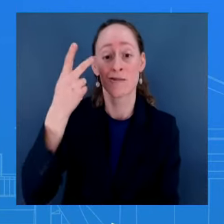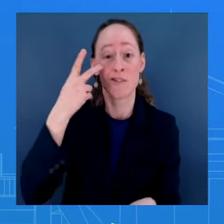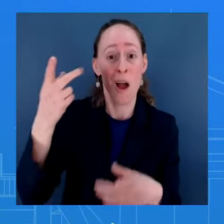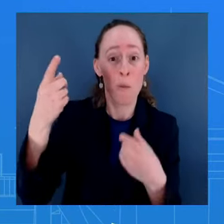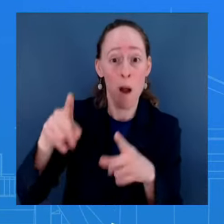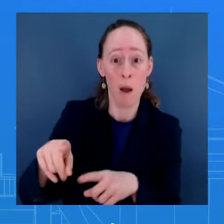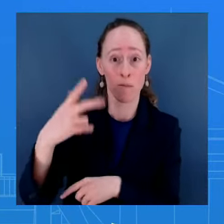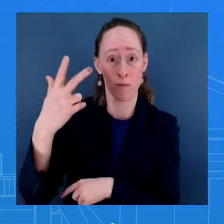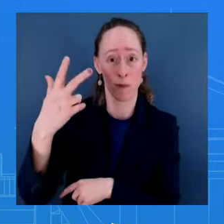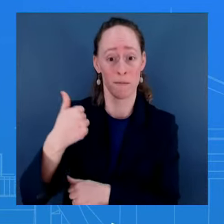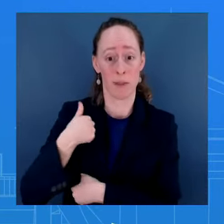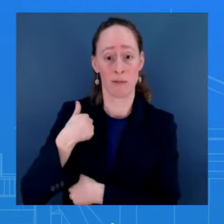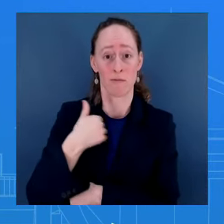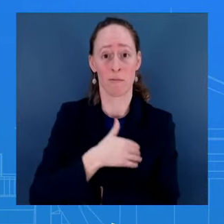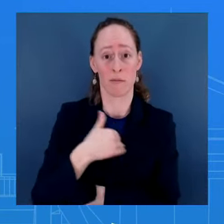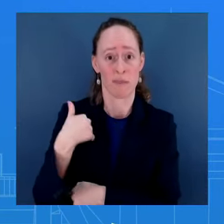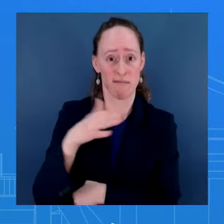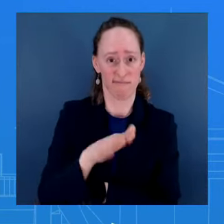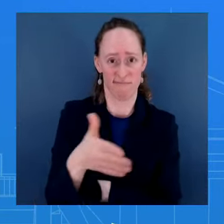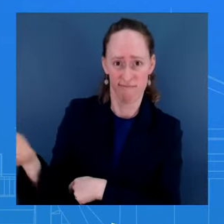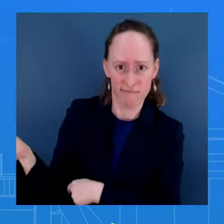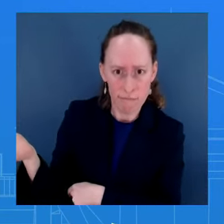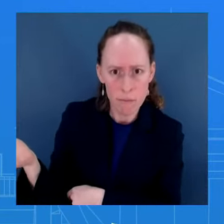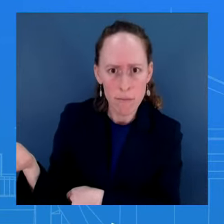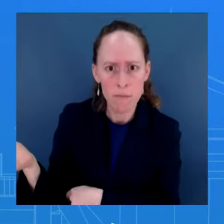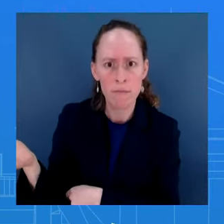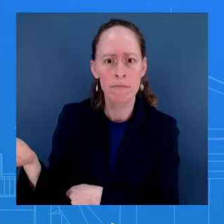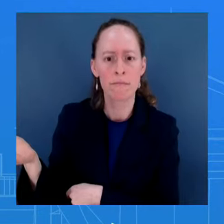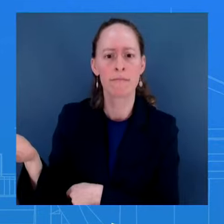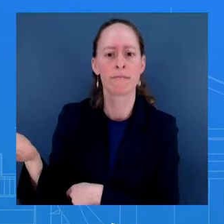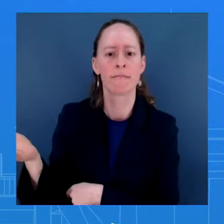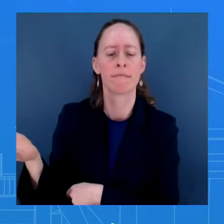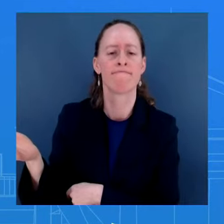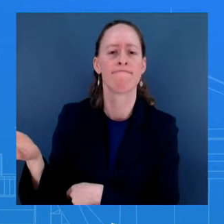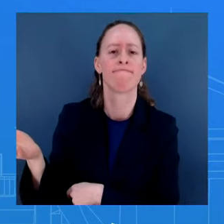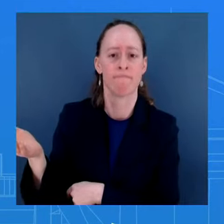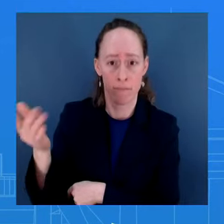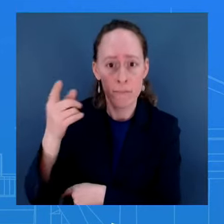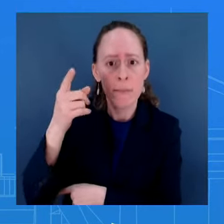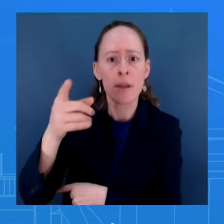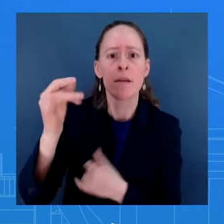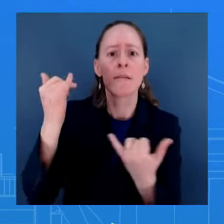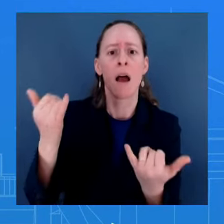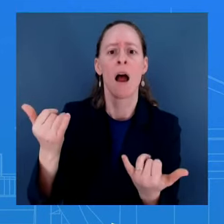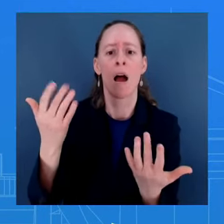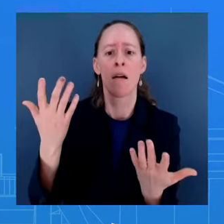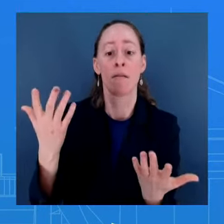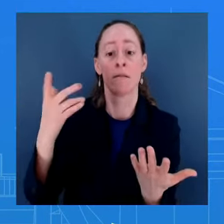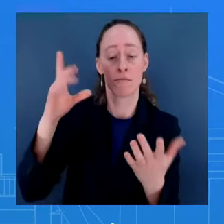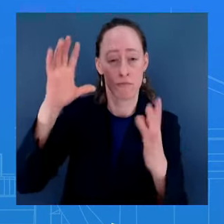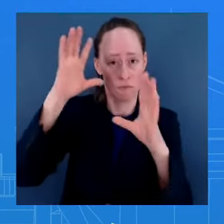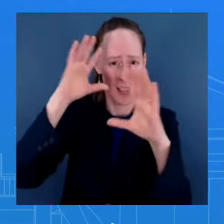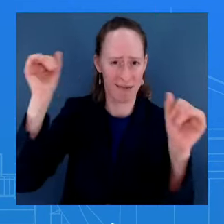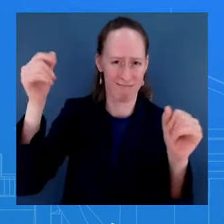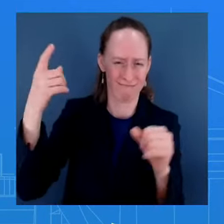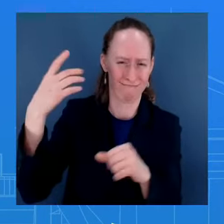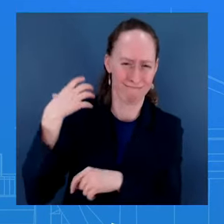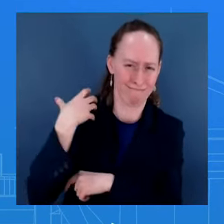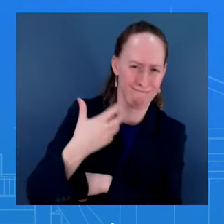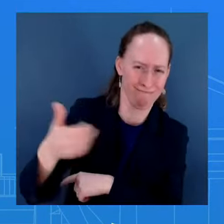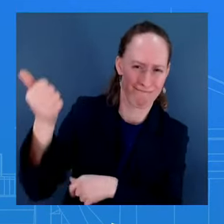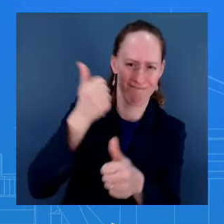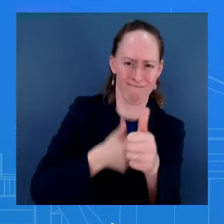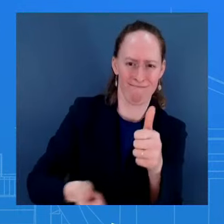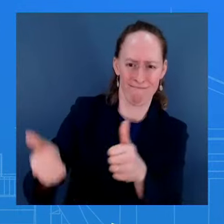President is also the Commander-in-Chief, as you know, and he understands that responsibility. And just to button up one thing on Haiti about